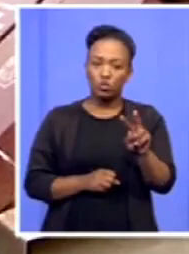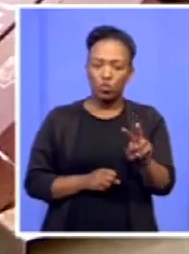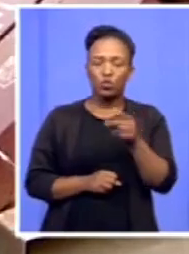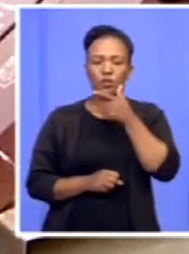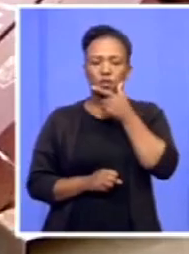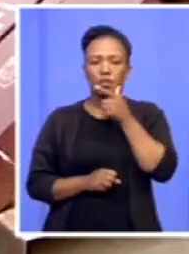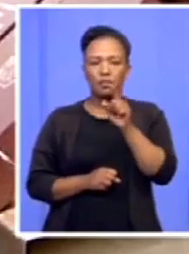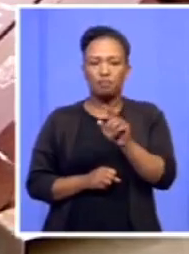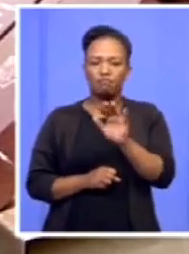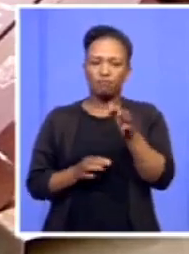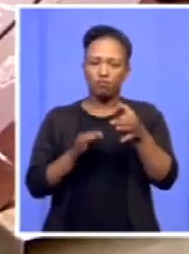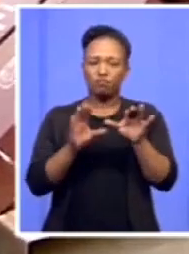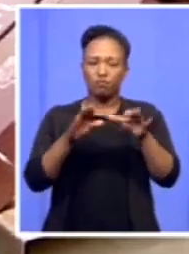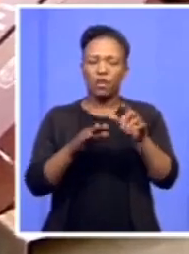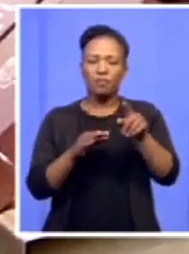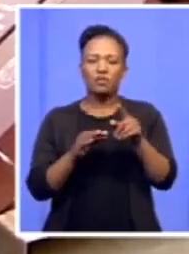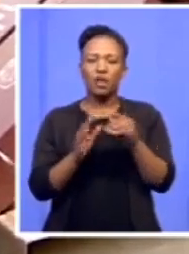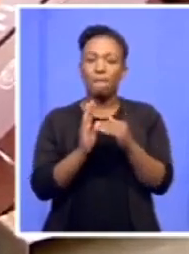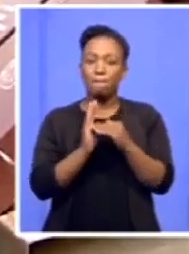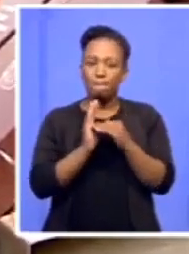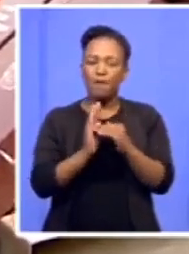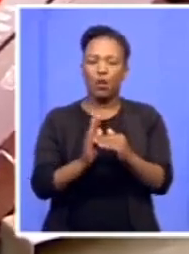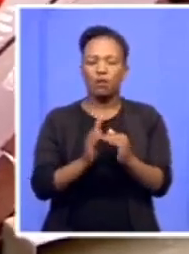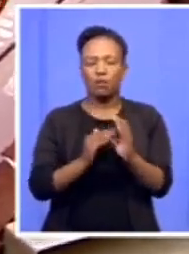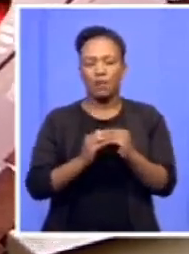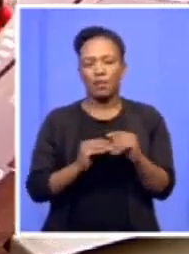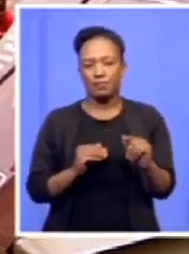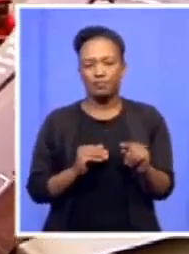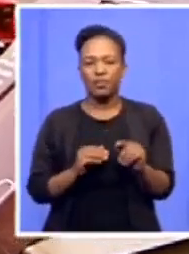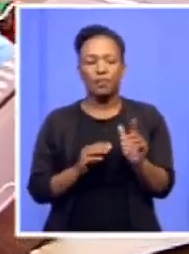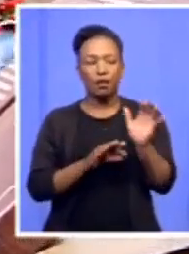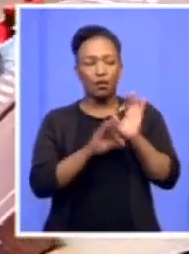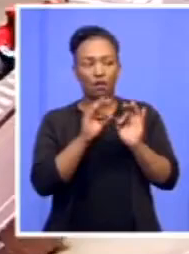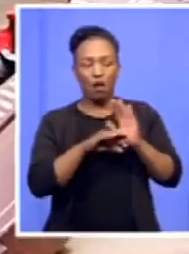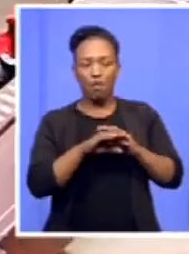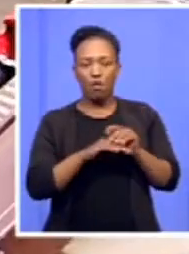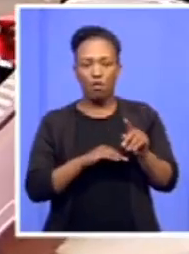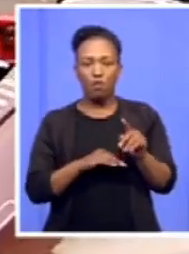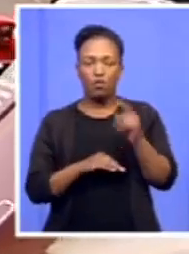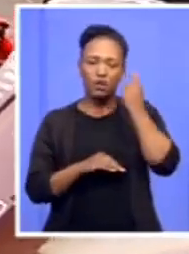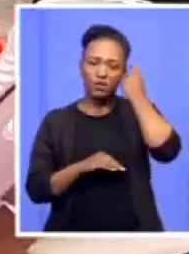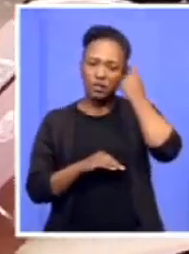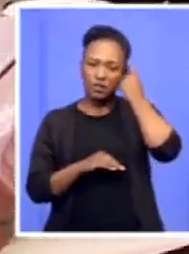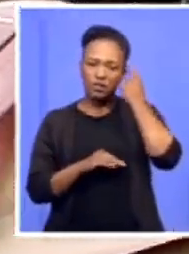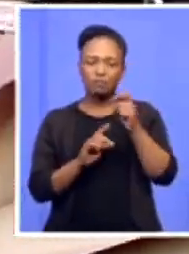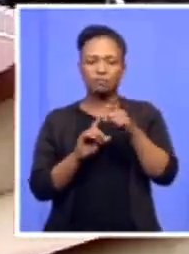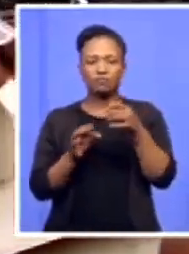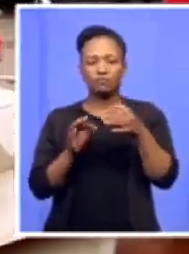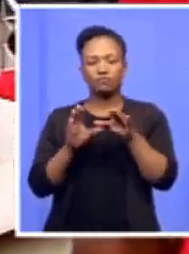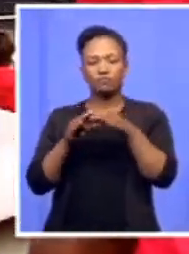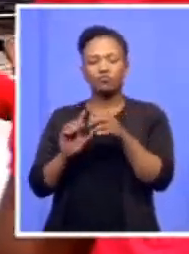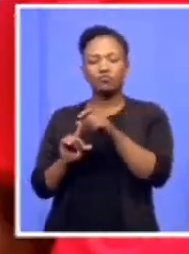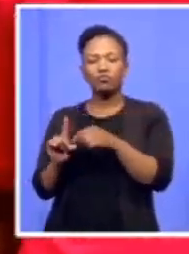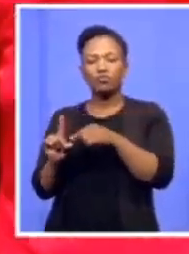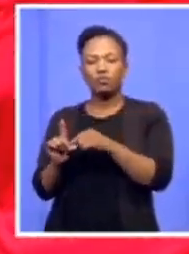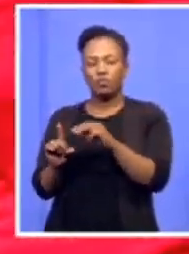card-carrying members. But actually, to talk us more through this, we're joined by the Secretary-General of the party, Mr. Marshall Lamini. Mr. Lamini, you've been